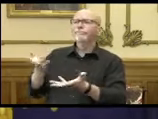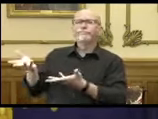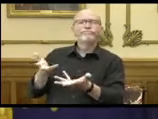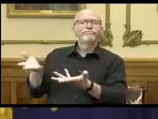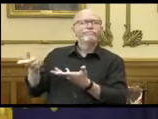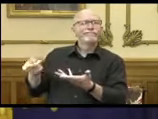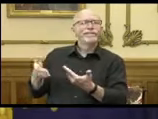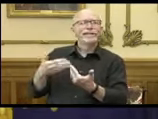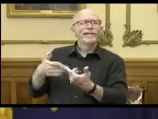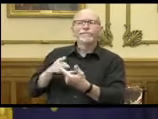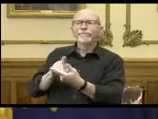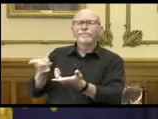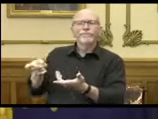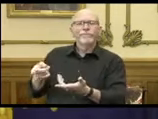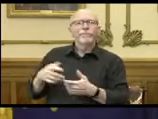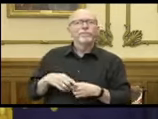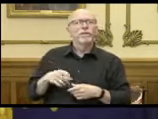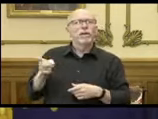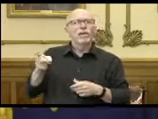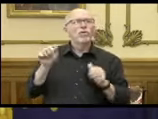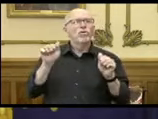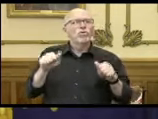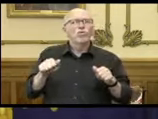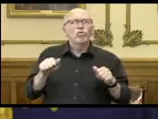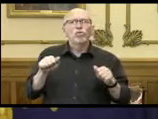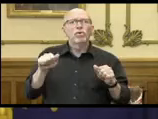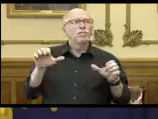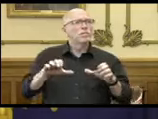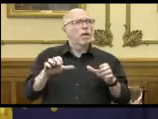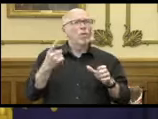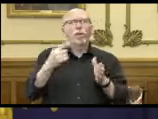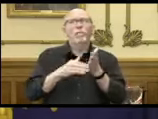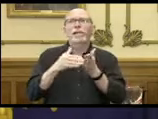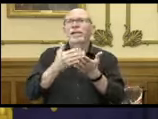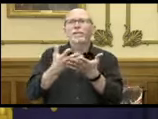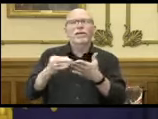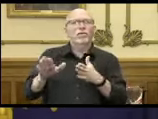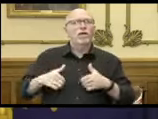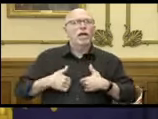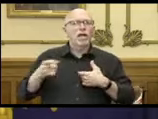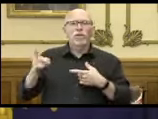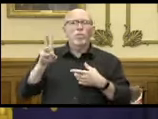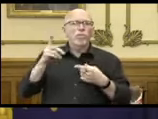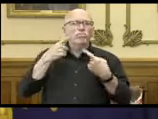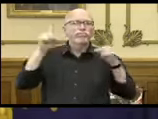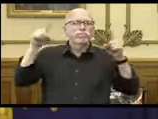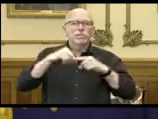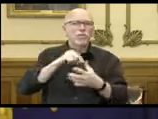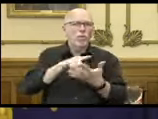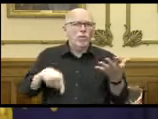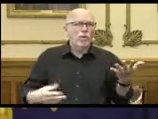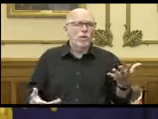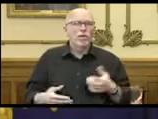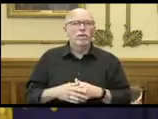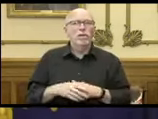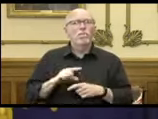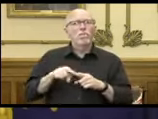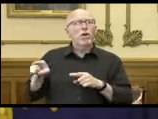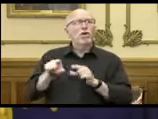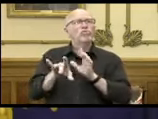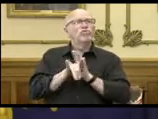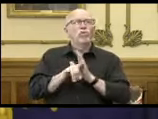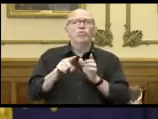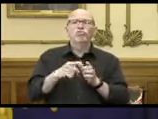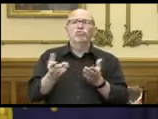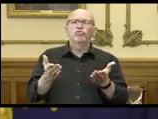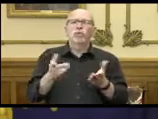who could have done a million other things in life and excelled at them all, chose to serve